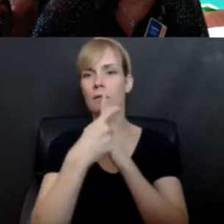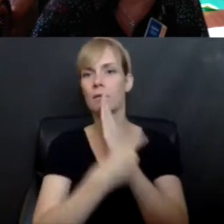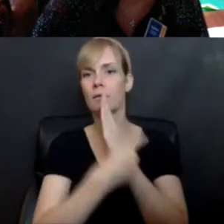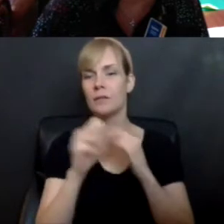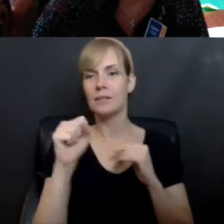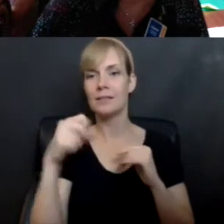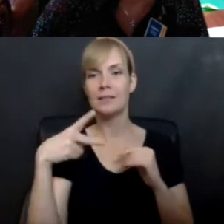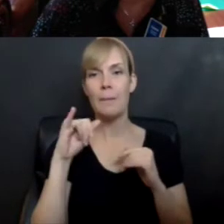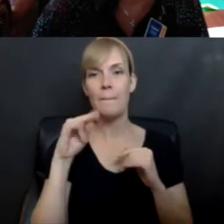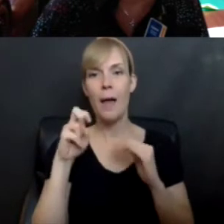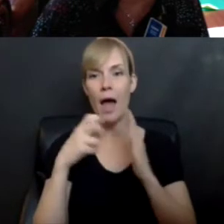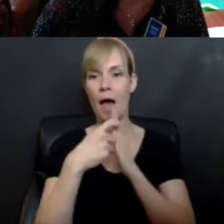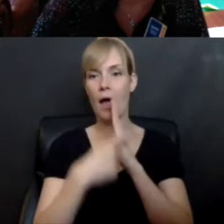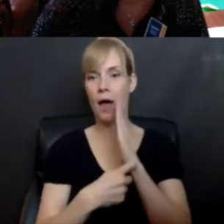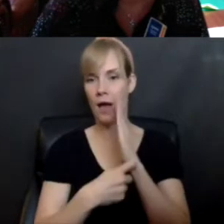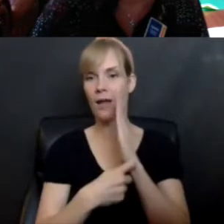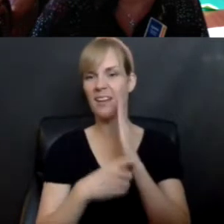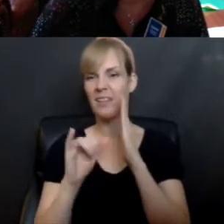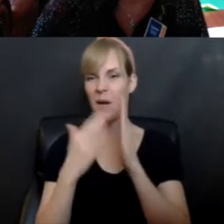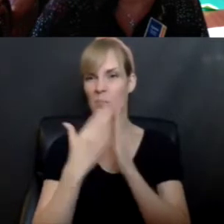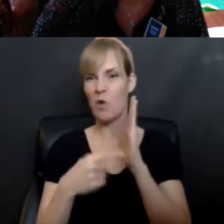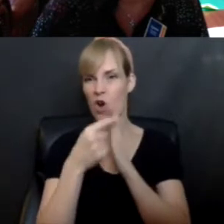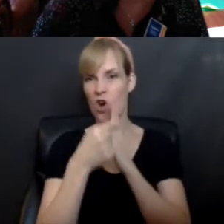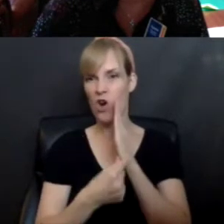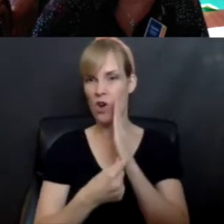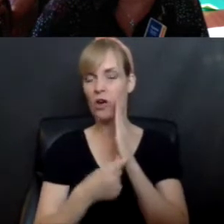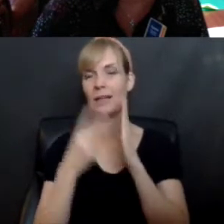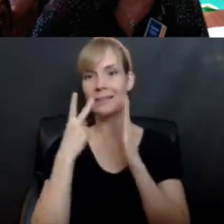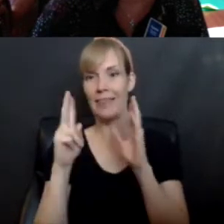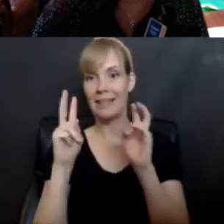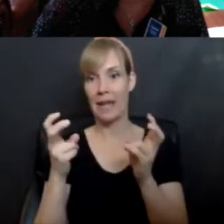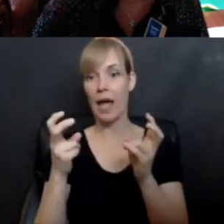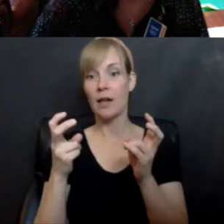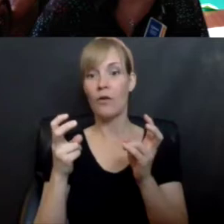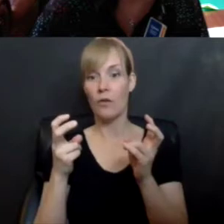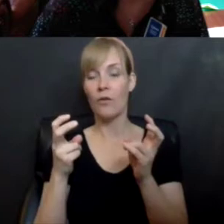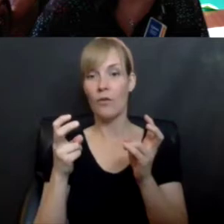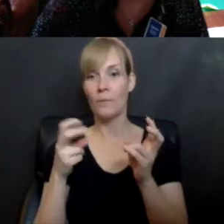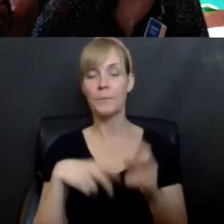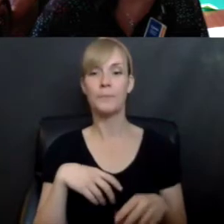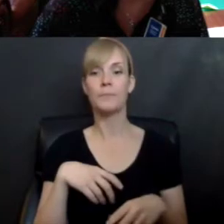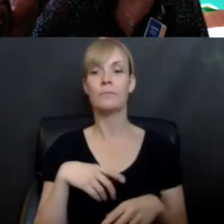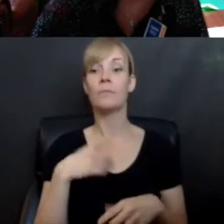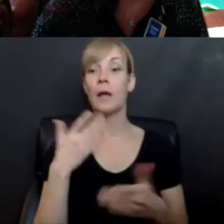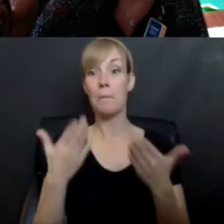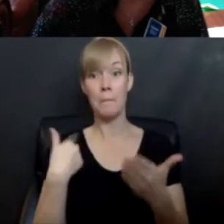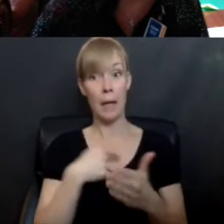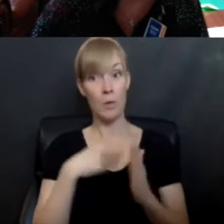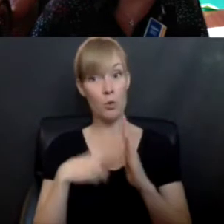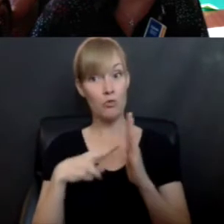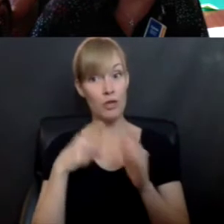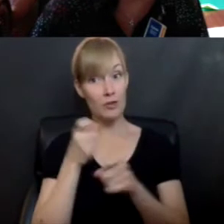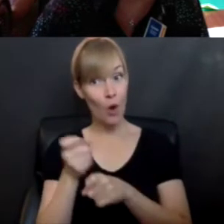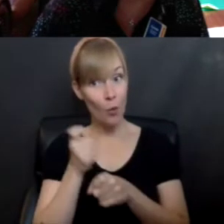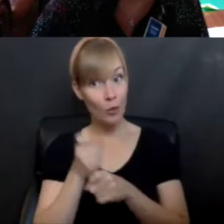spine of the book is this part, right? The title. little bit hard for you to see that. Could we read jokes? I'm going to